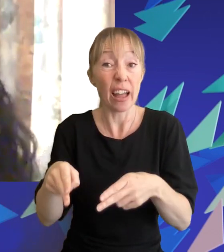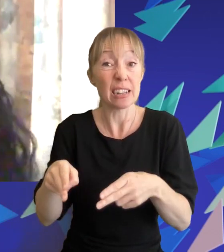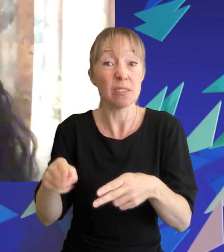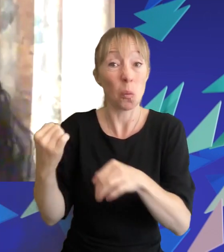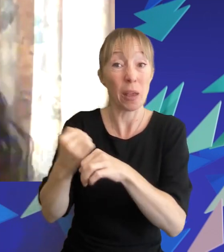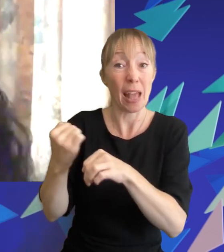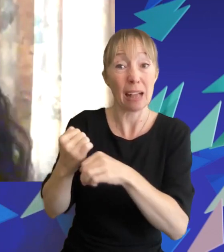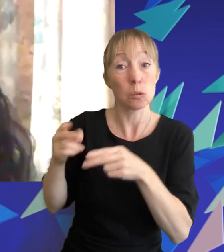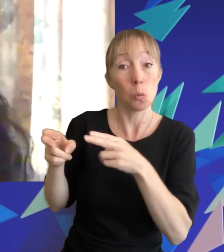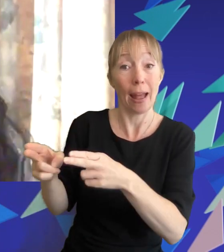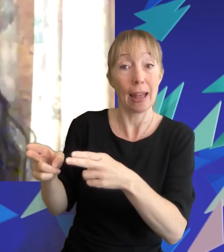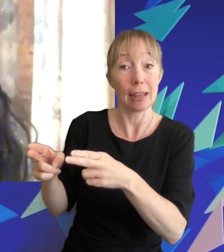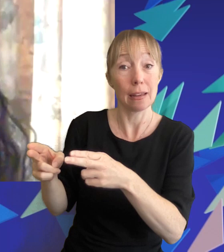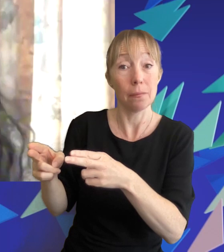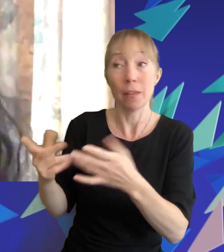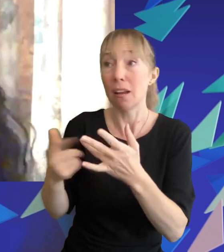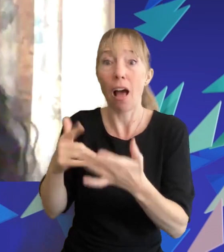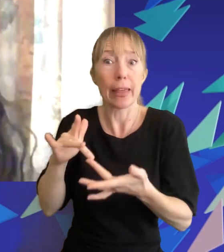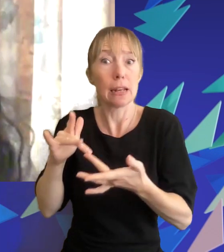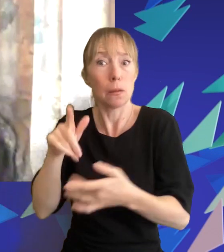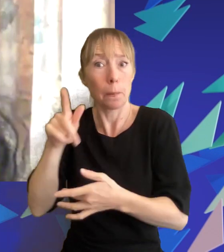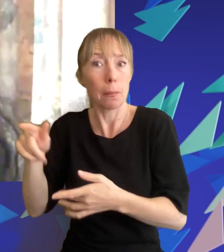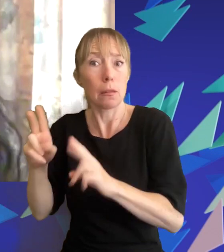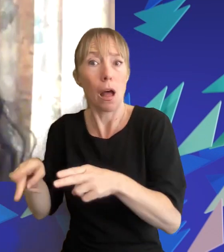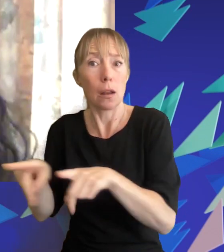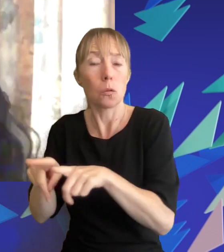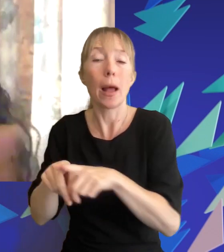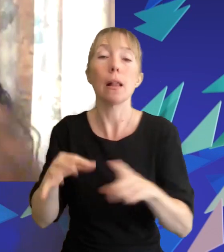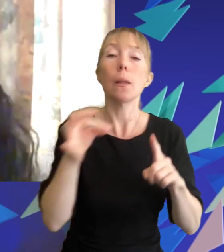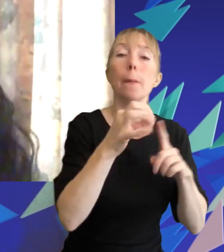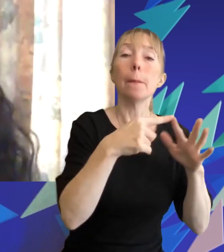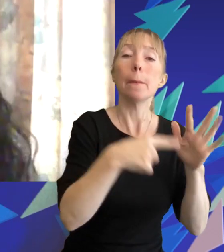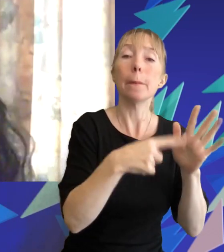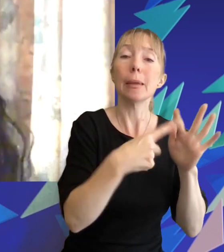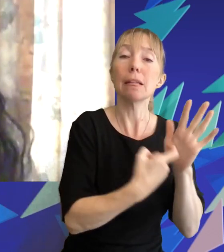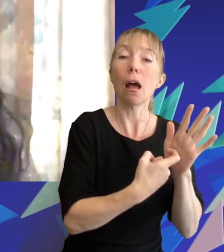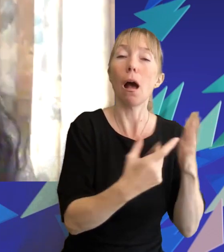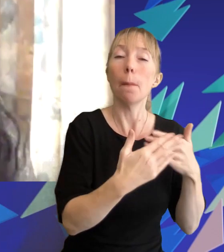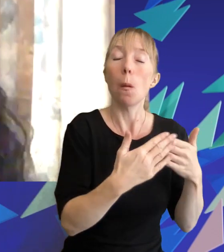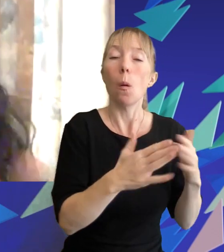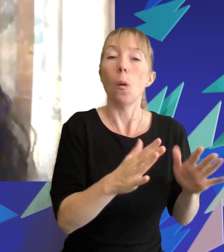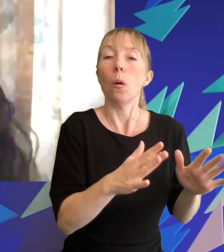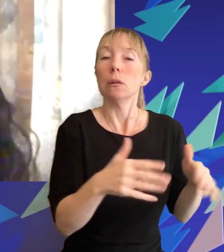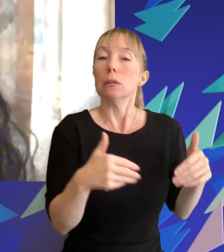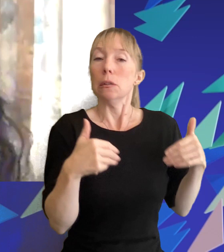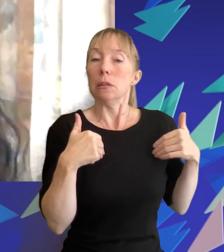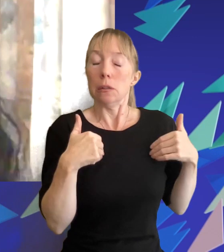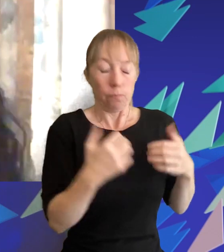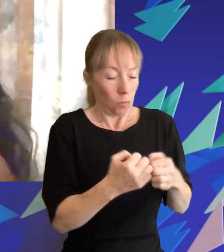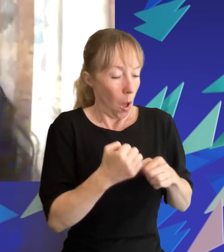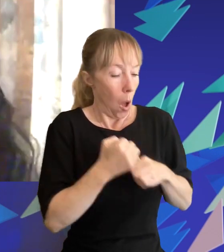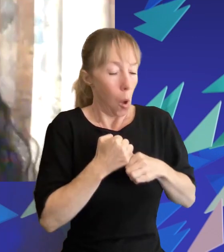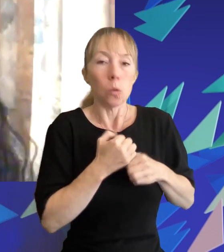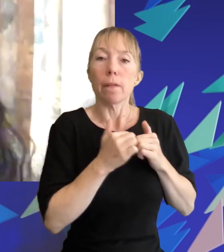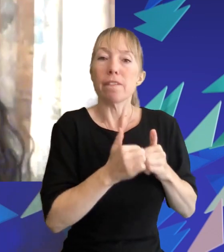many other innocent people their lives um pita on the other hand represented the more altruistic side um holding on to your values and